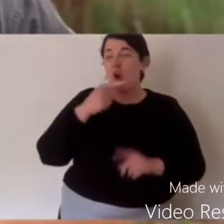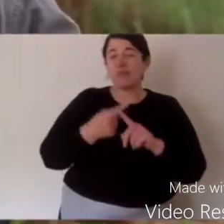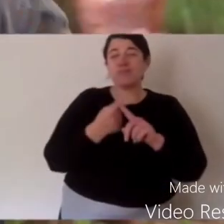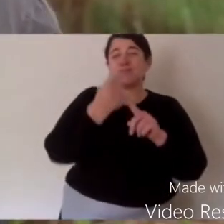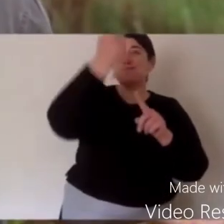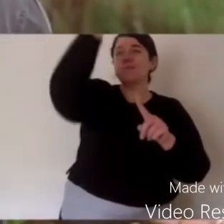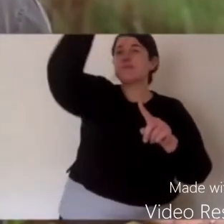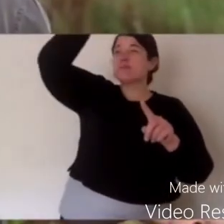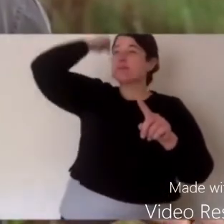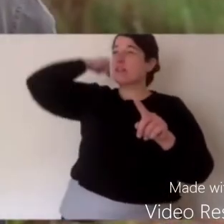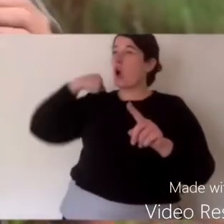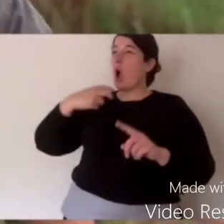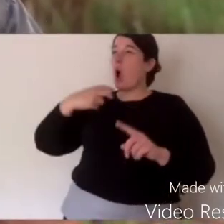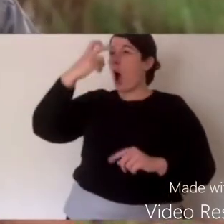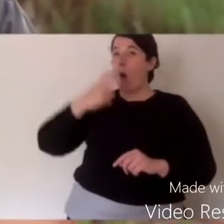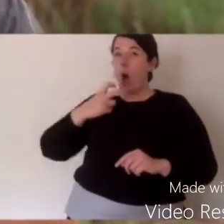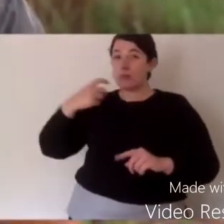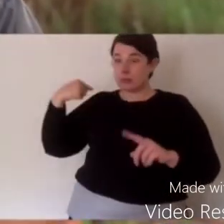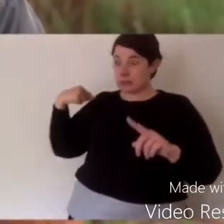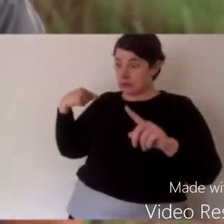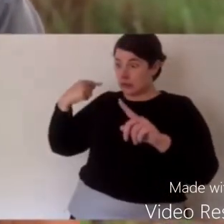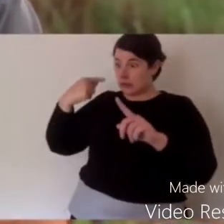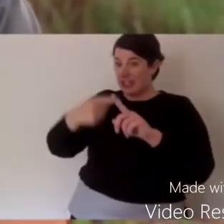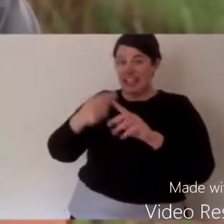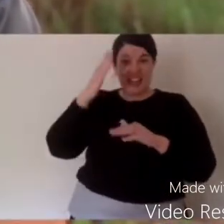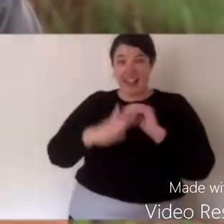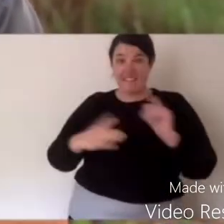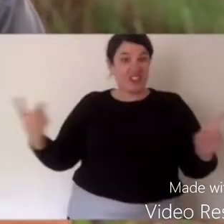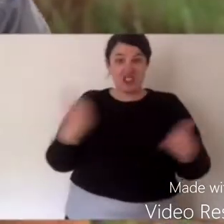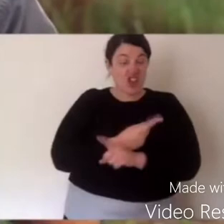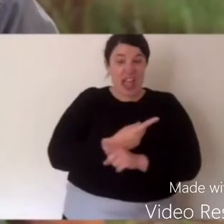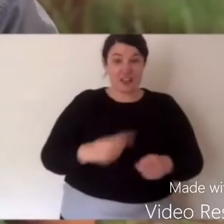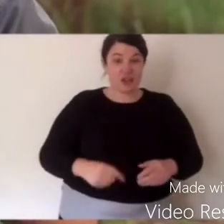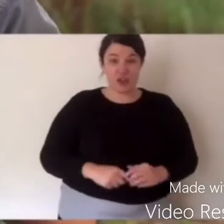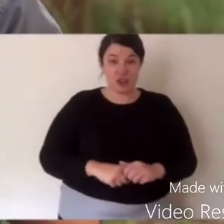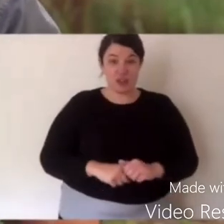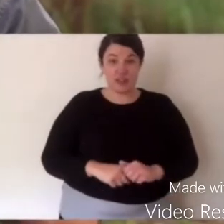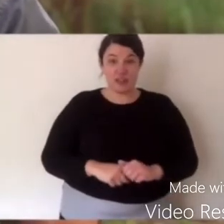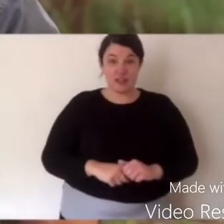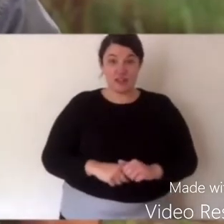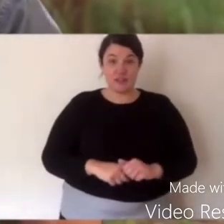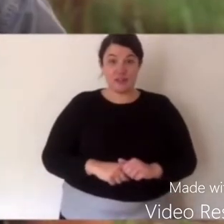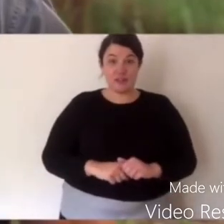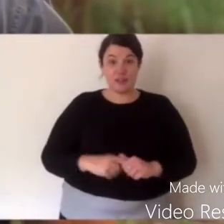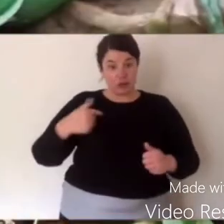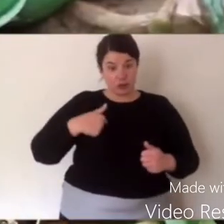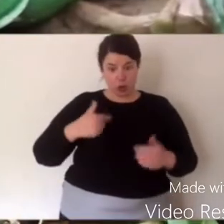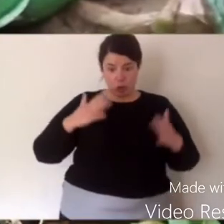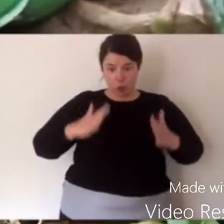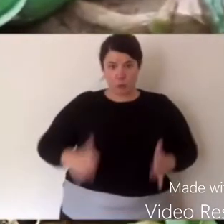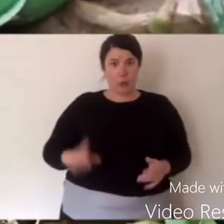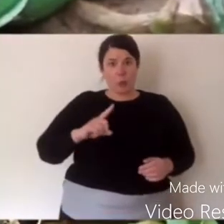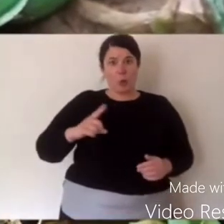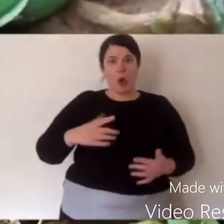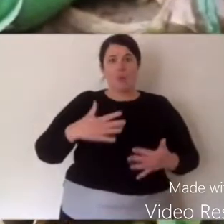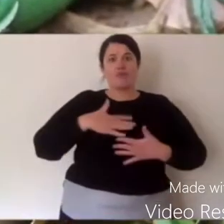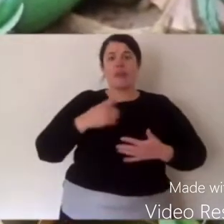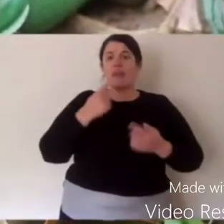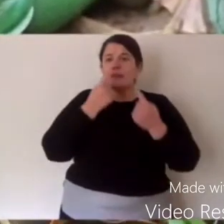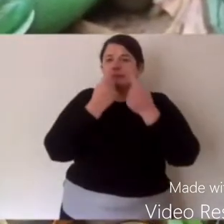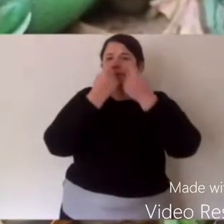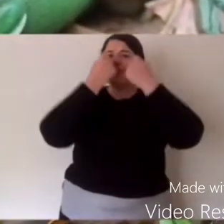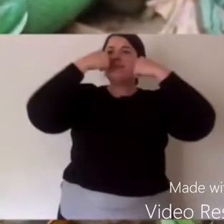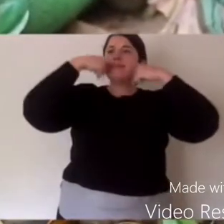because they're ancient, and they don't deal well with change. But how about this? We breathe, as humans,